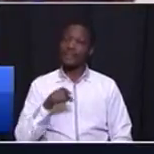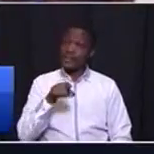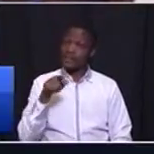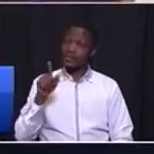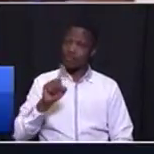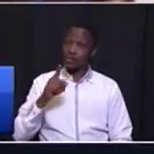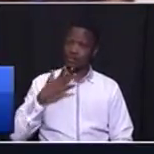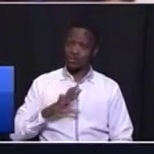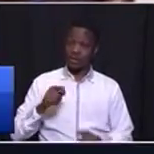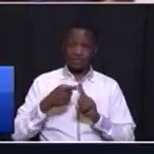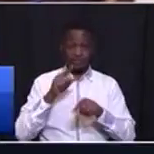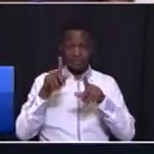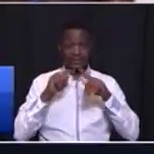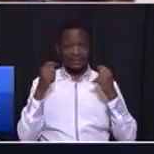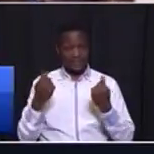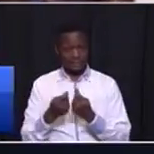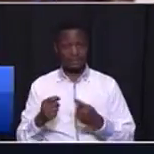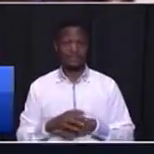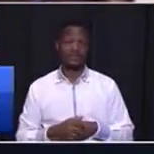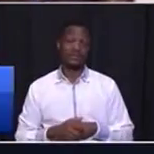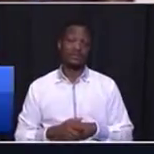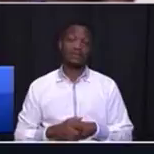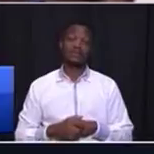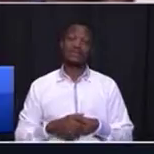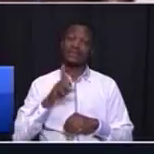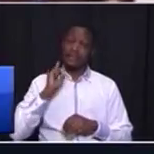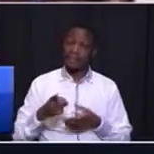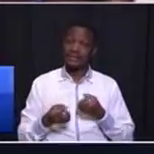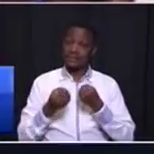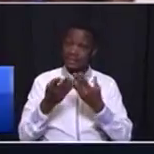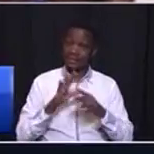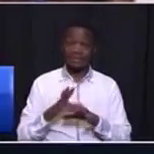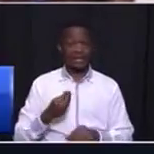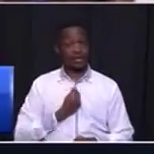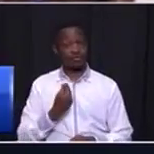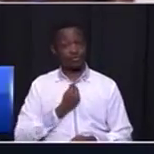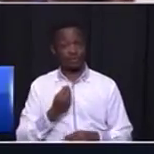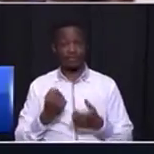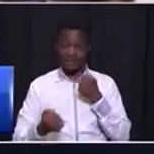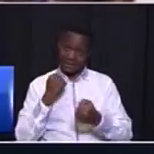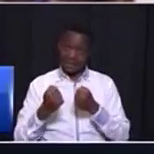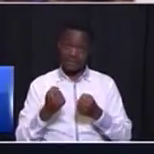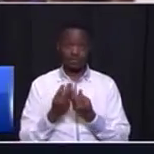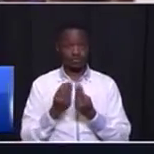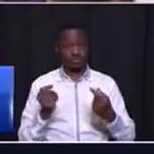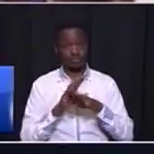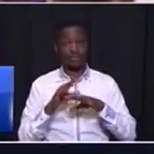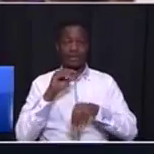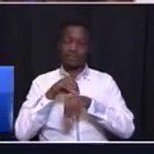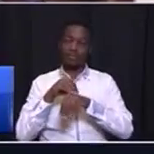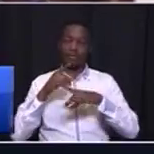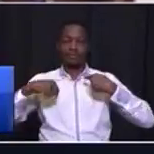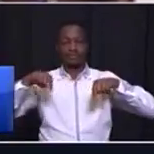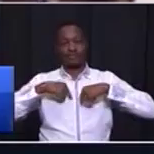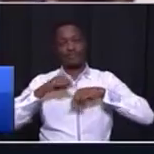this team it's more they must deploy their youthful energy to solve the problems of our people so